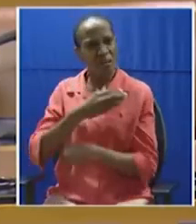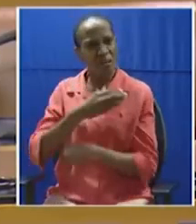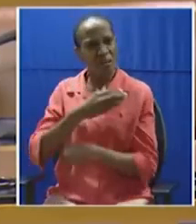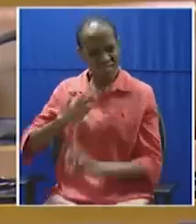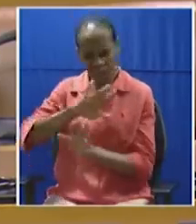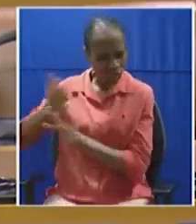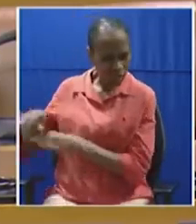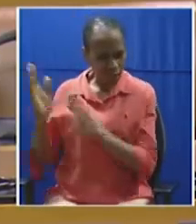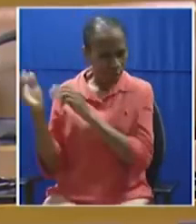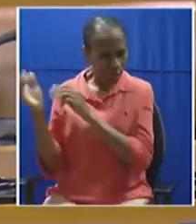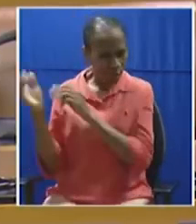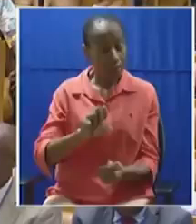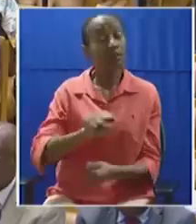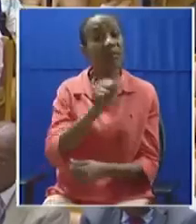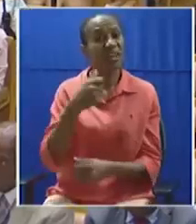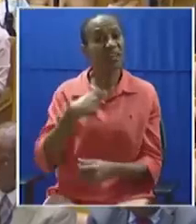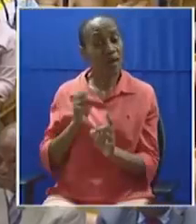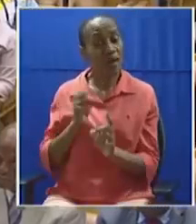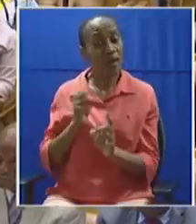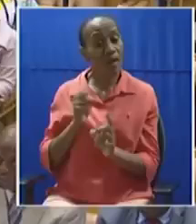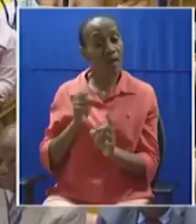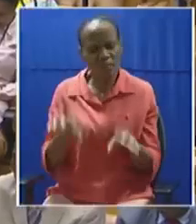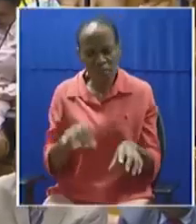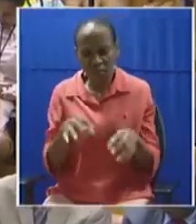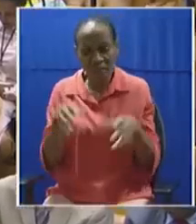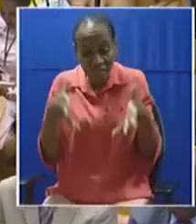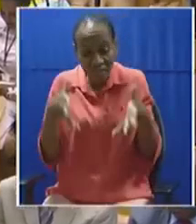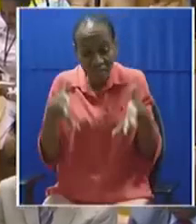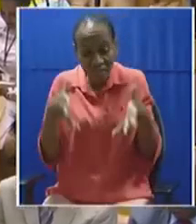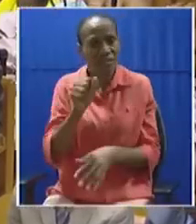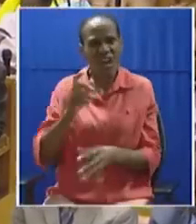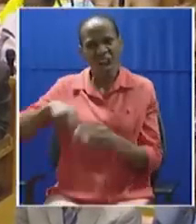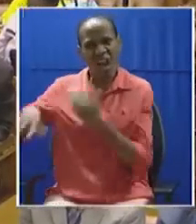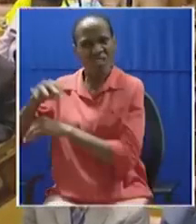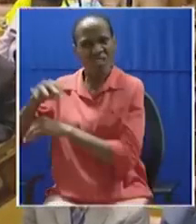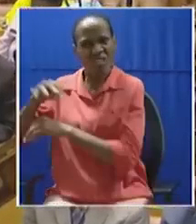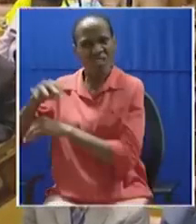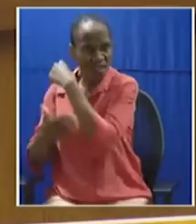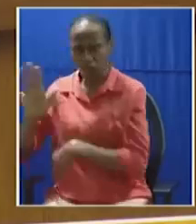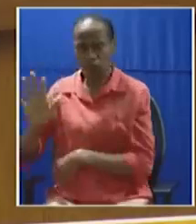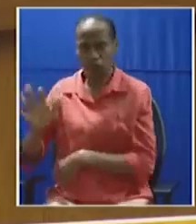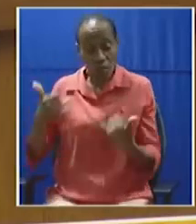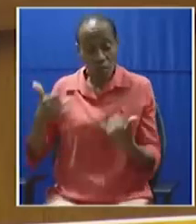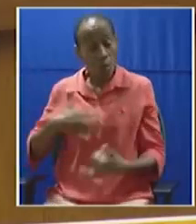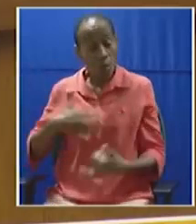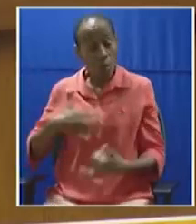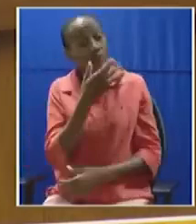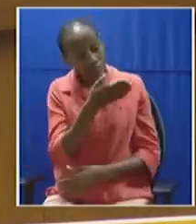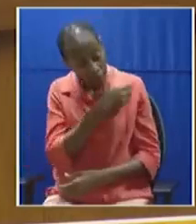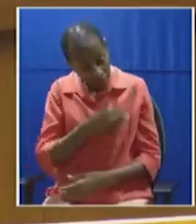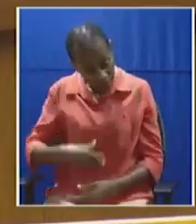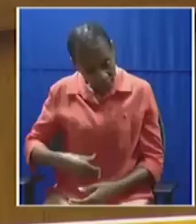States to struggle. We struggled here. And I want to say, I do want to say to you, Mr. President, that